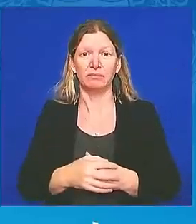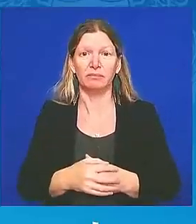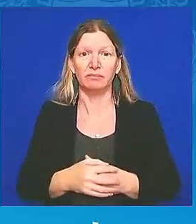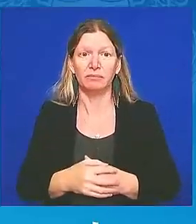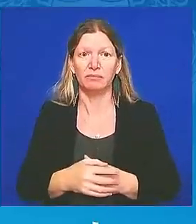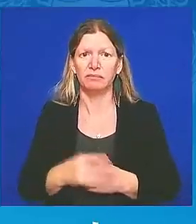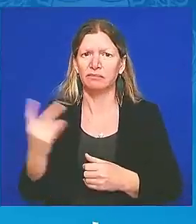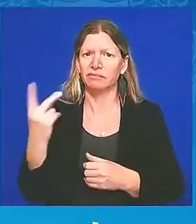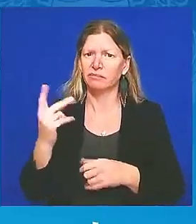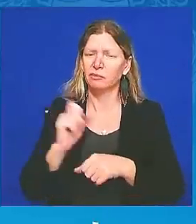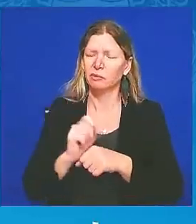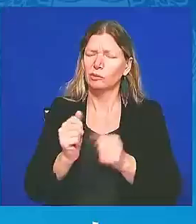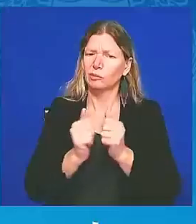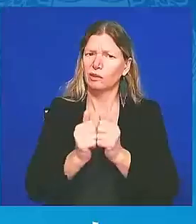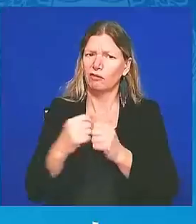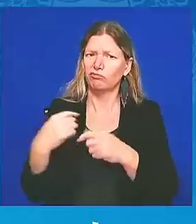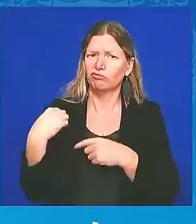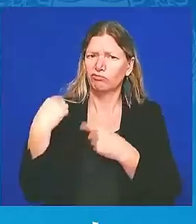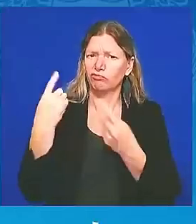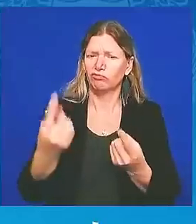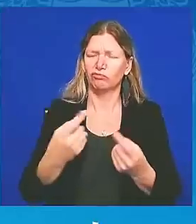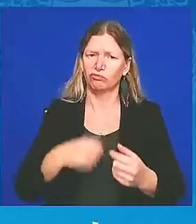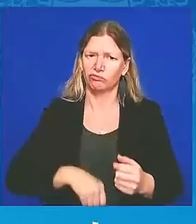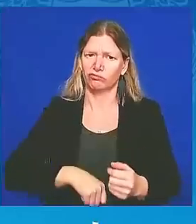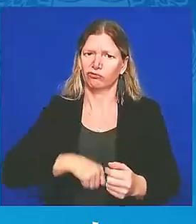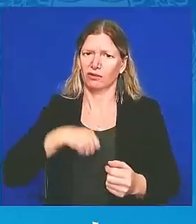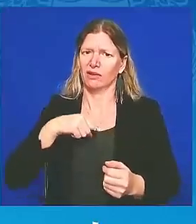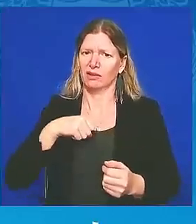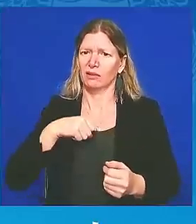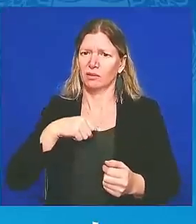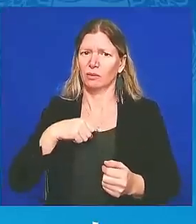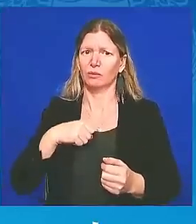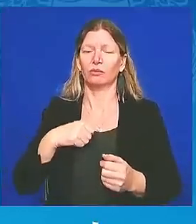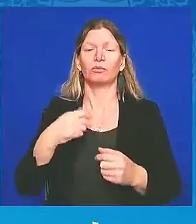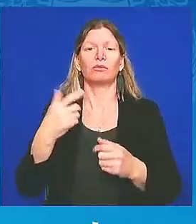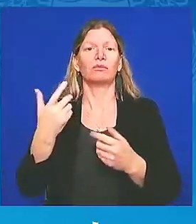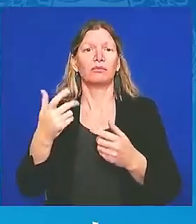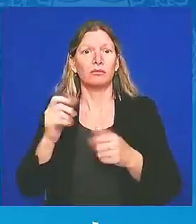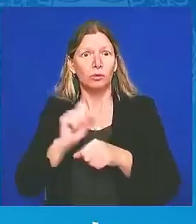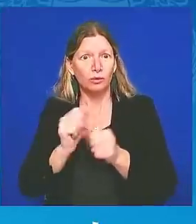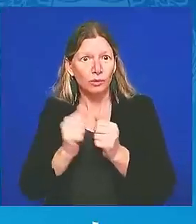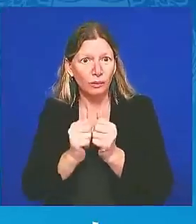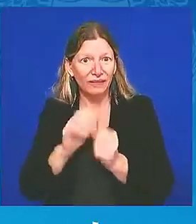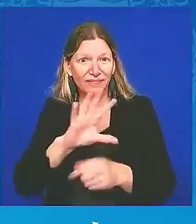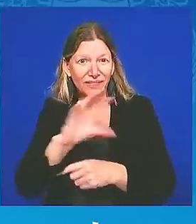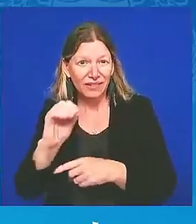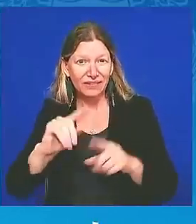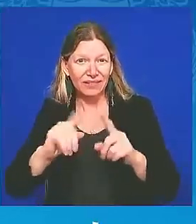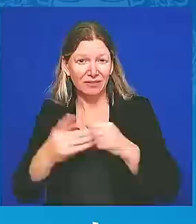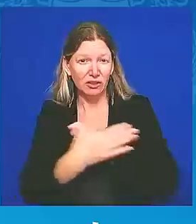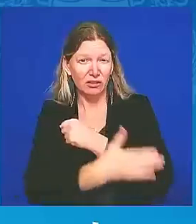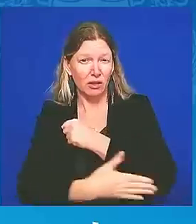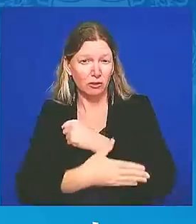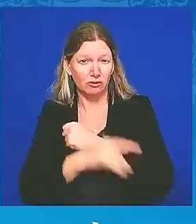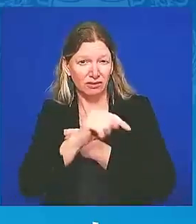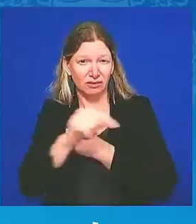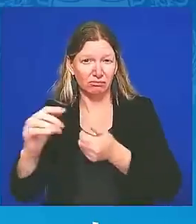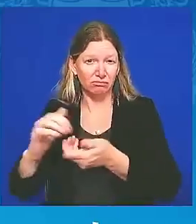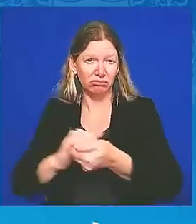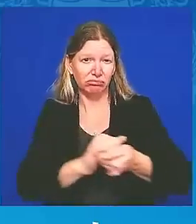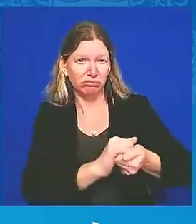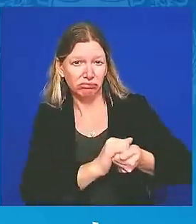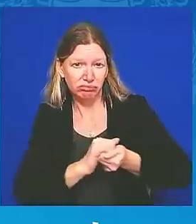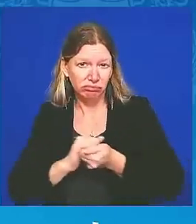-nation coalition we have built up to allow Ukraine to defend itself. Thanks to this coalition